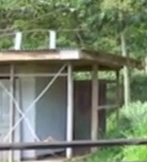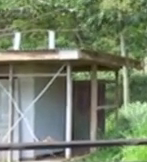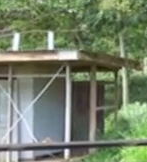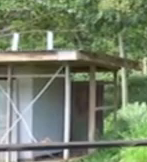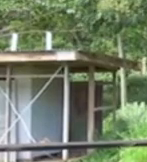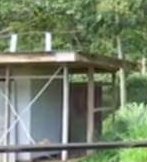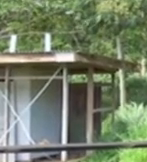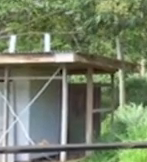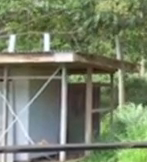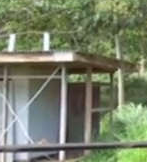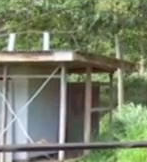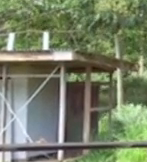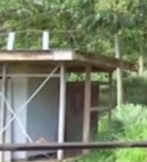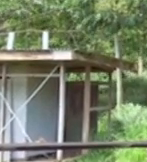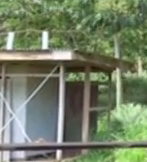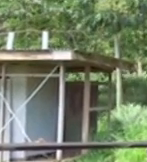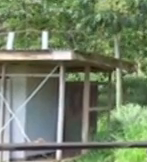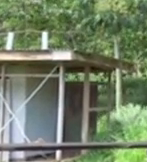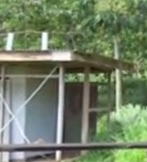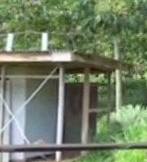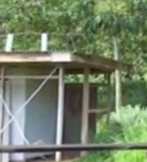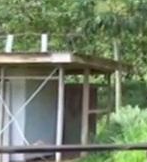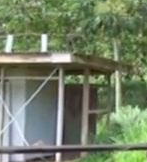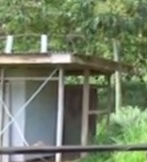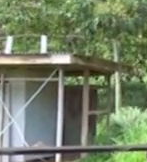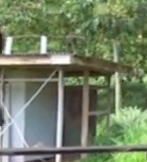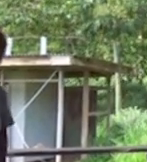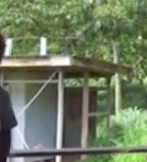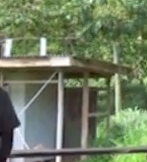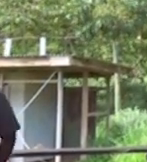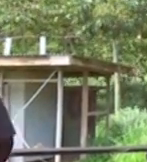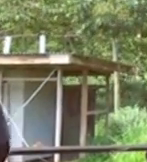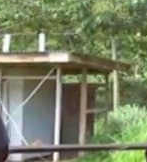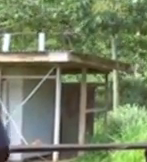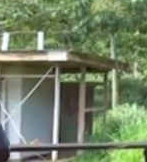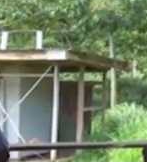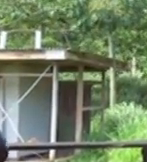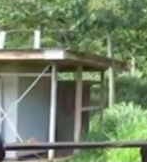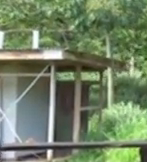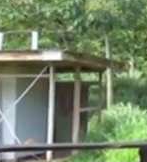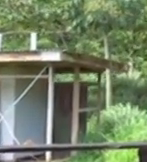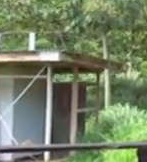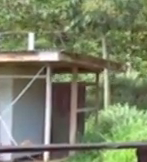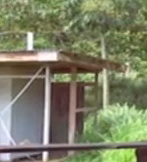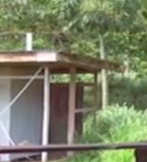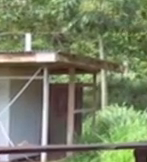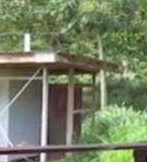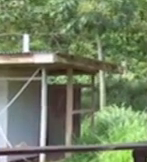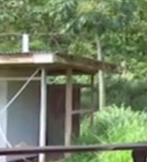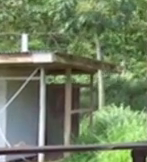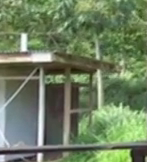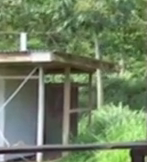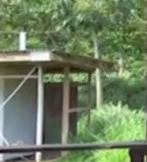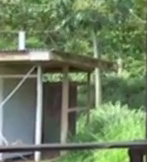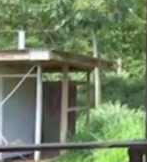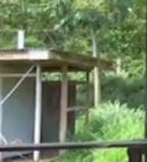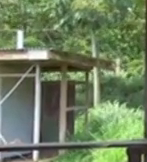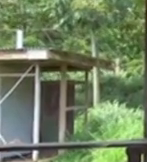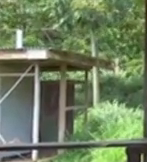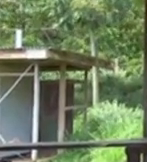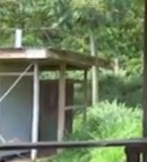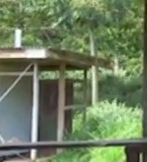Rewa P. The Rewa P.